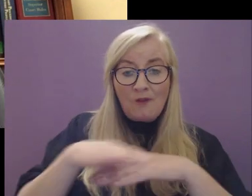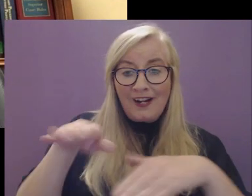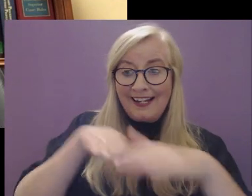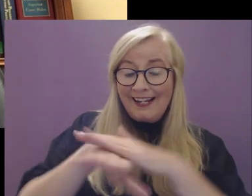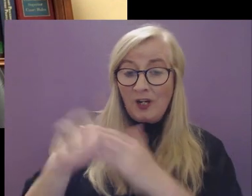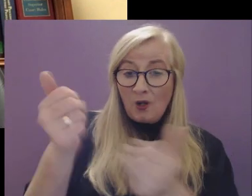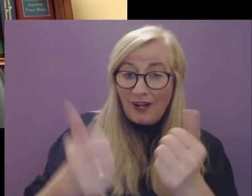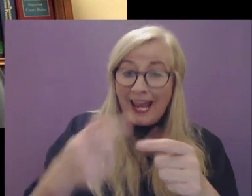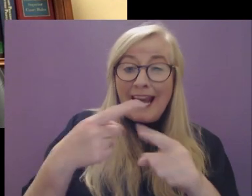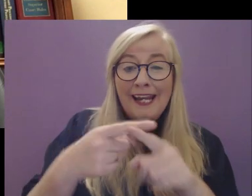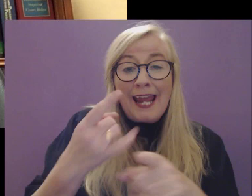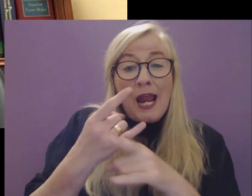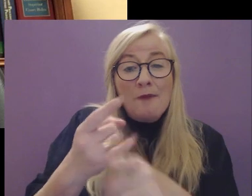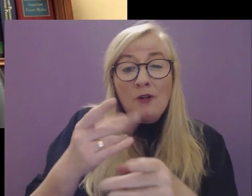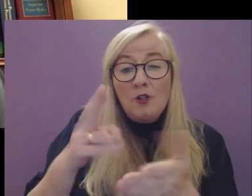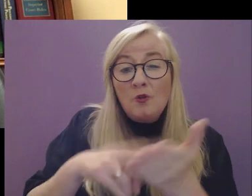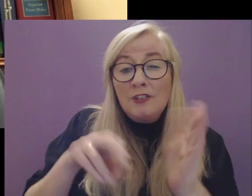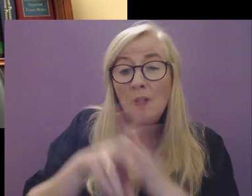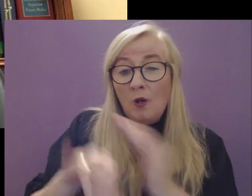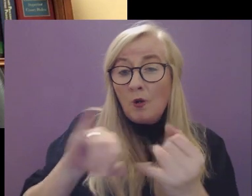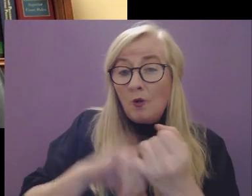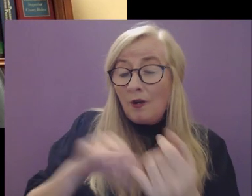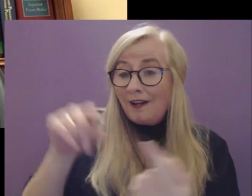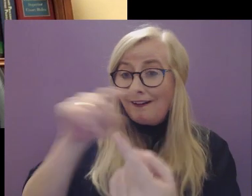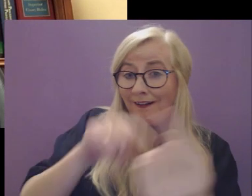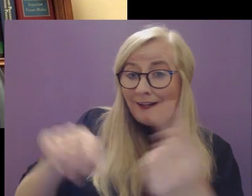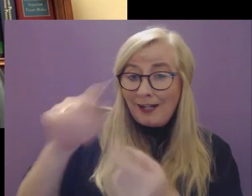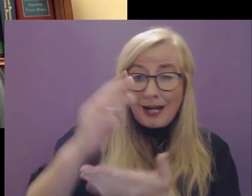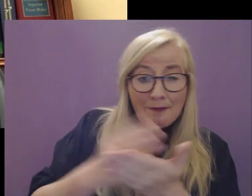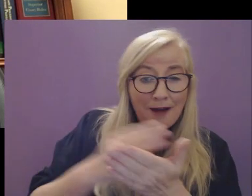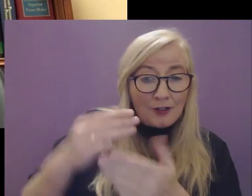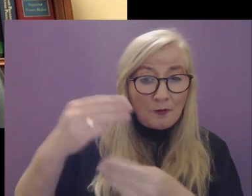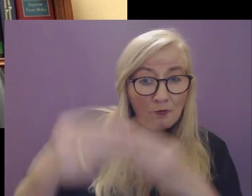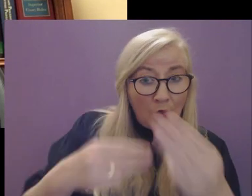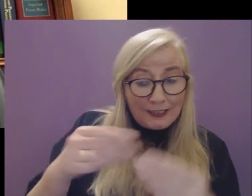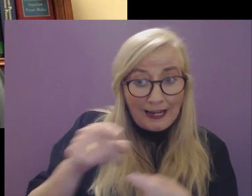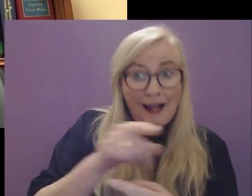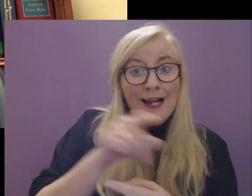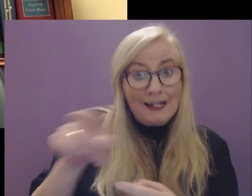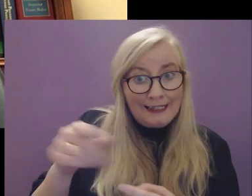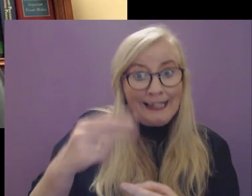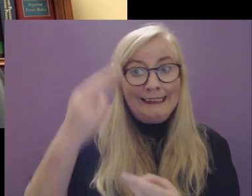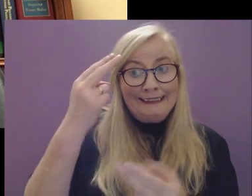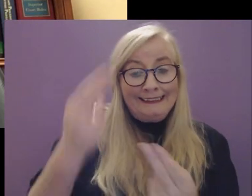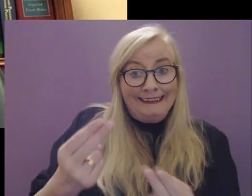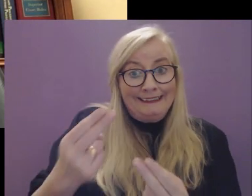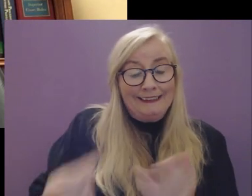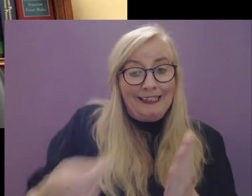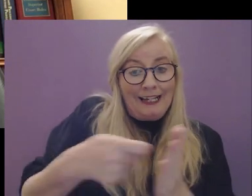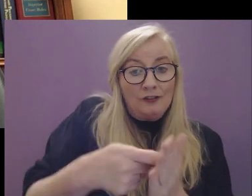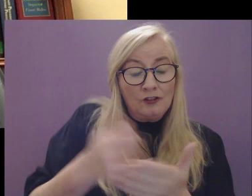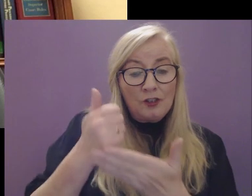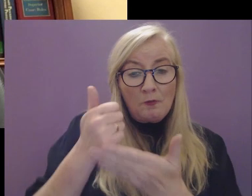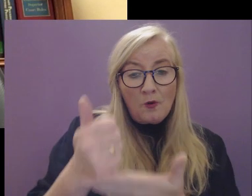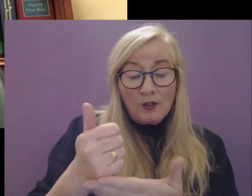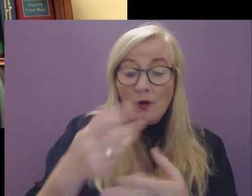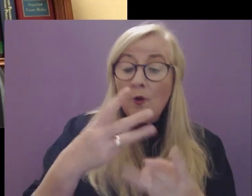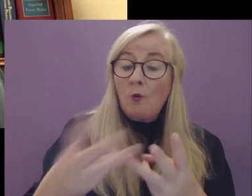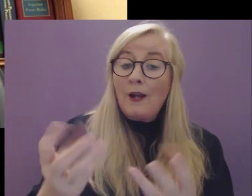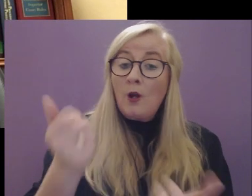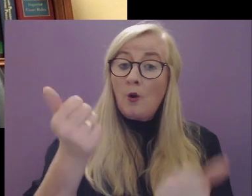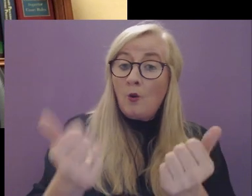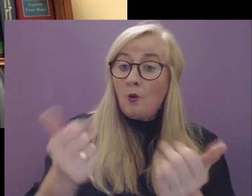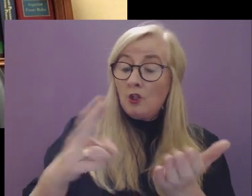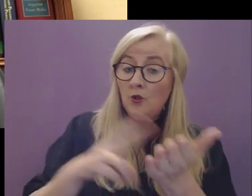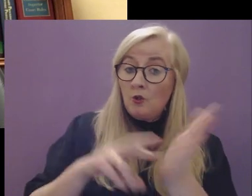possibly assist court users identify the parts of the process with which they may need additional support. Once